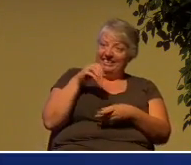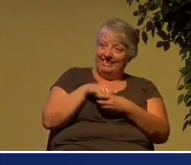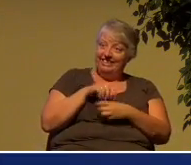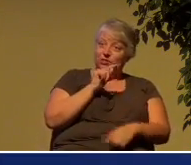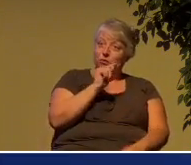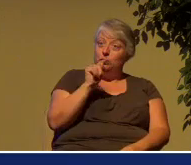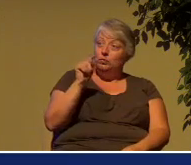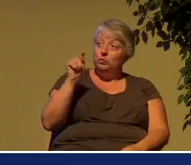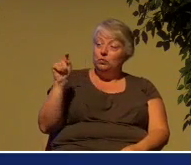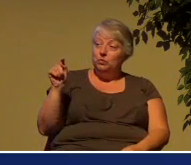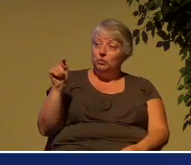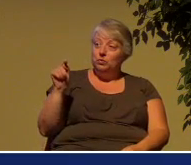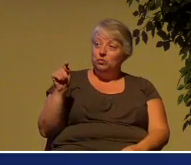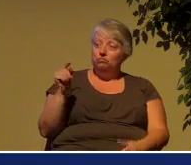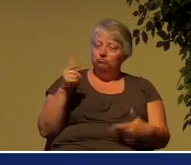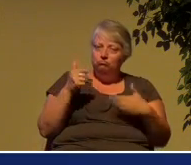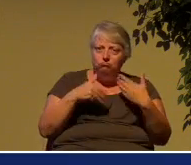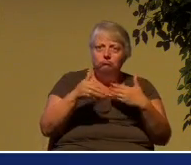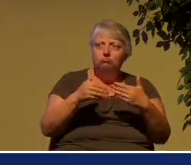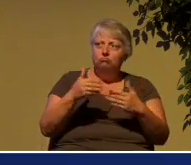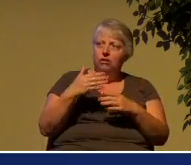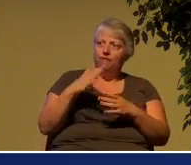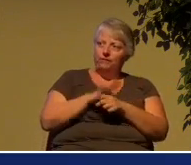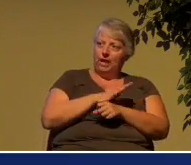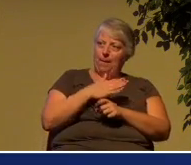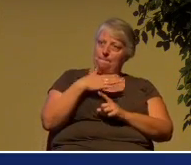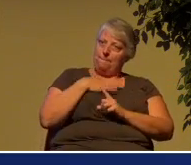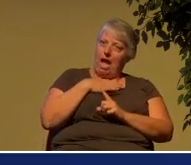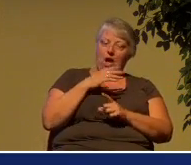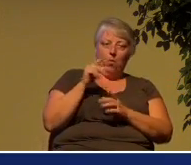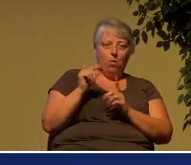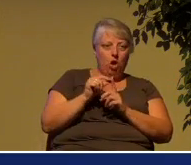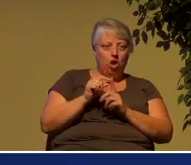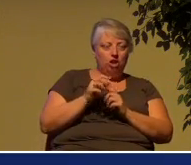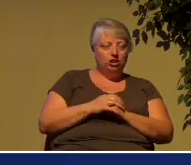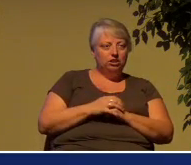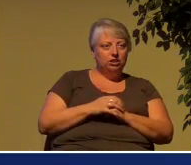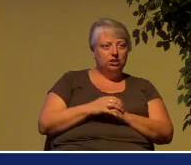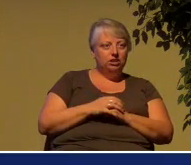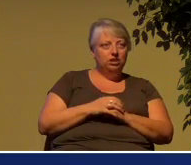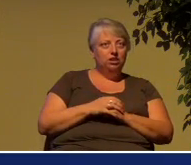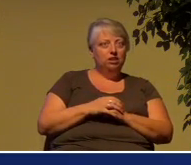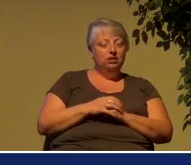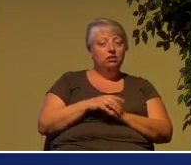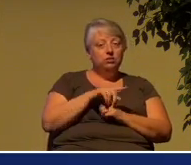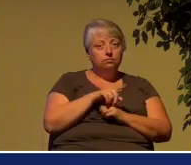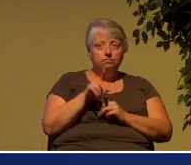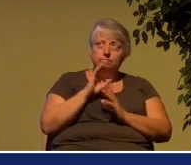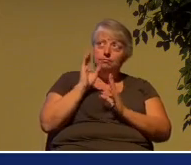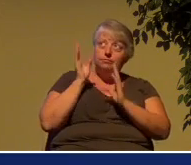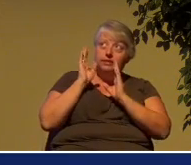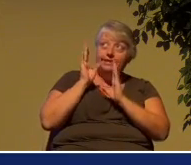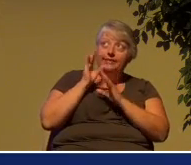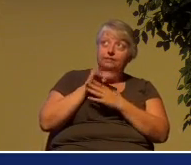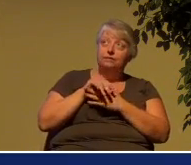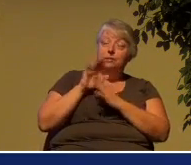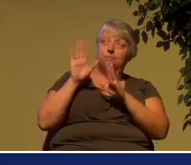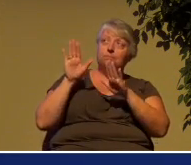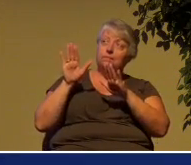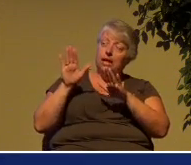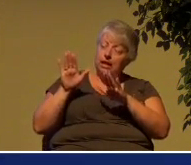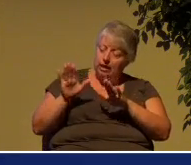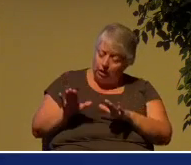life. And if you will just listen to me, bow before me,